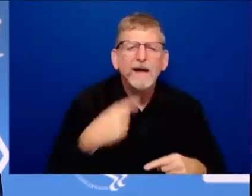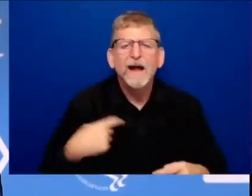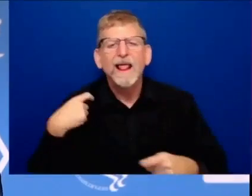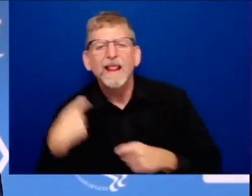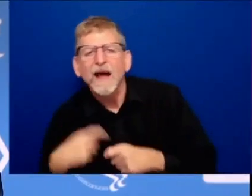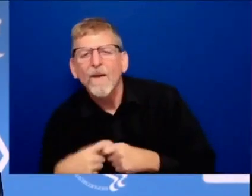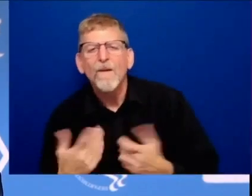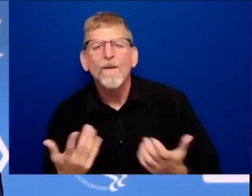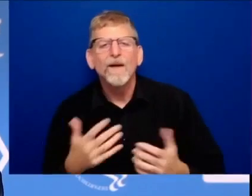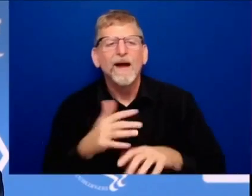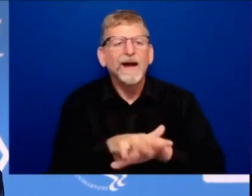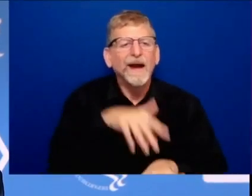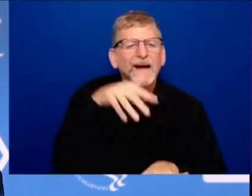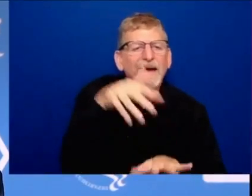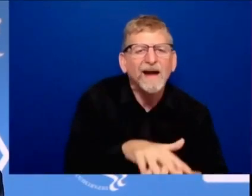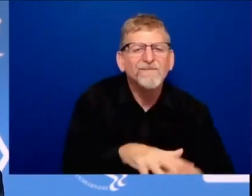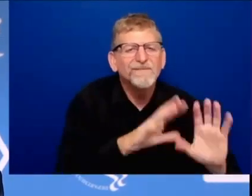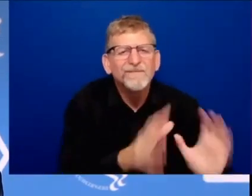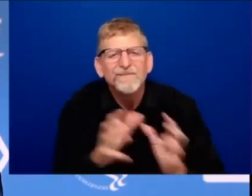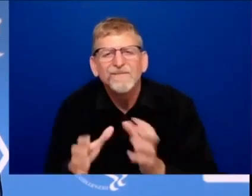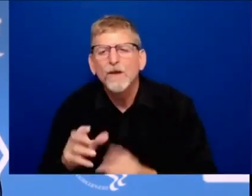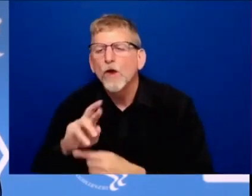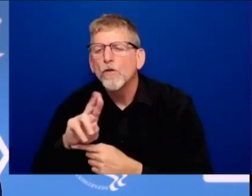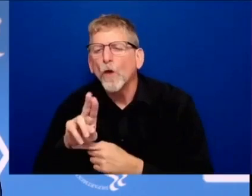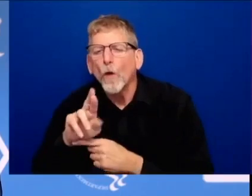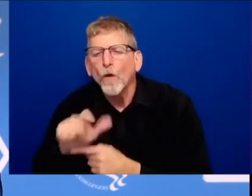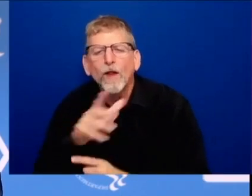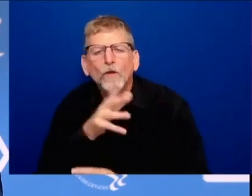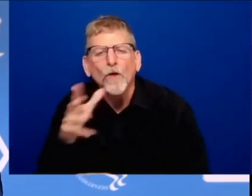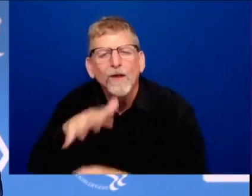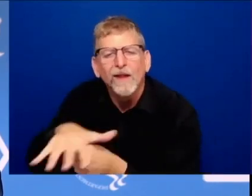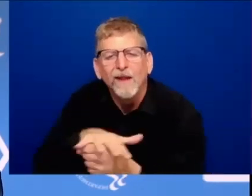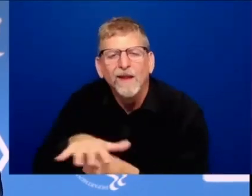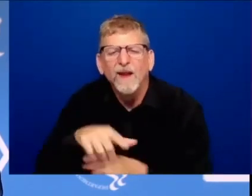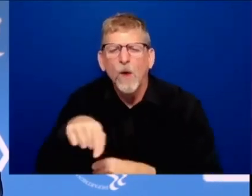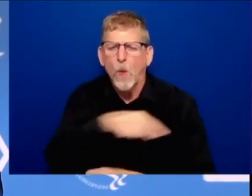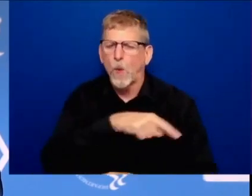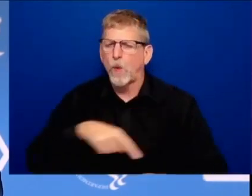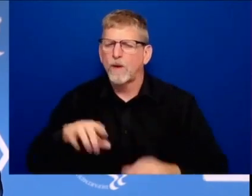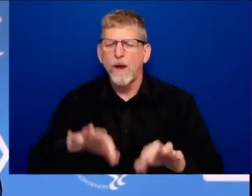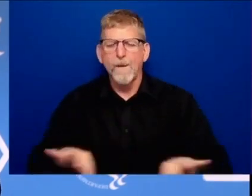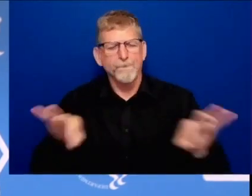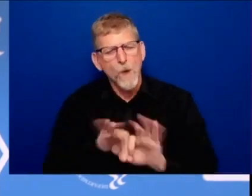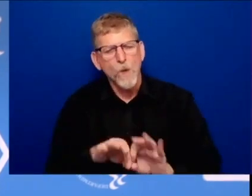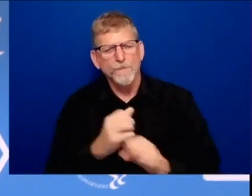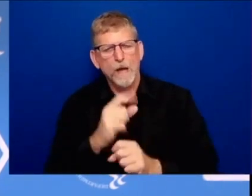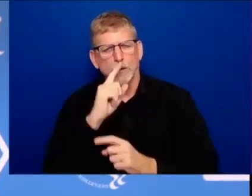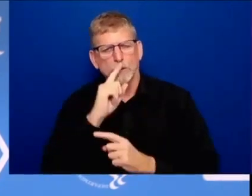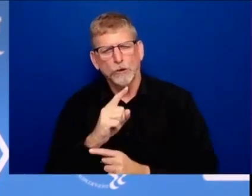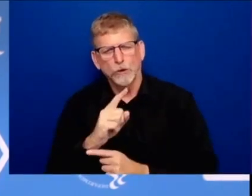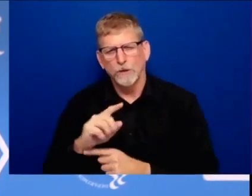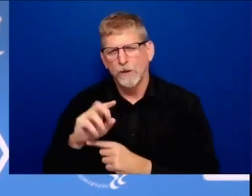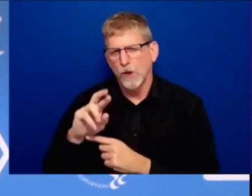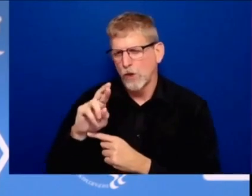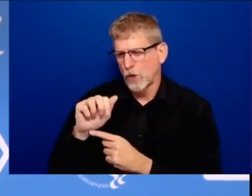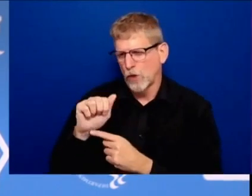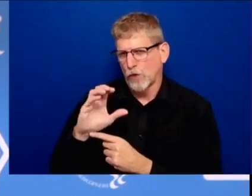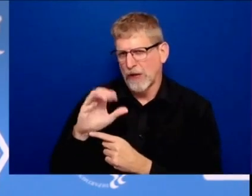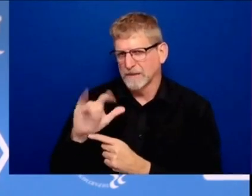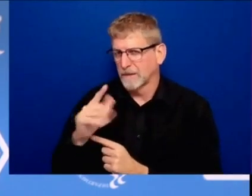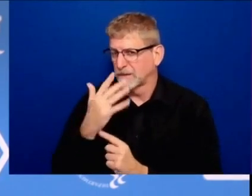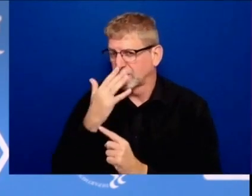important piece to ensure racial equity remains at the center of our covet 19 response